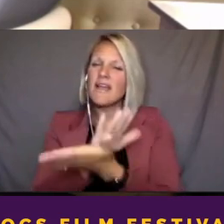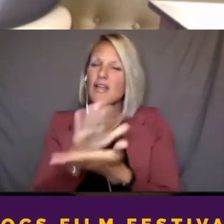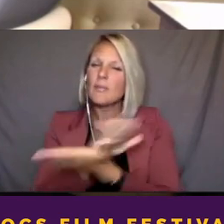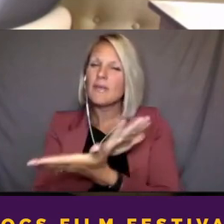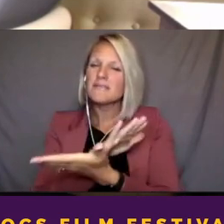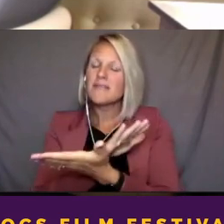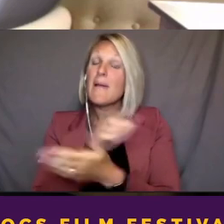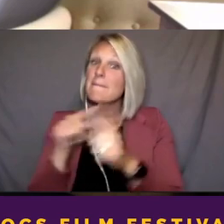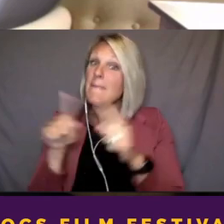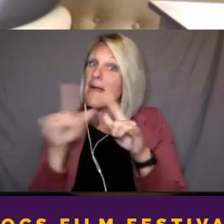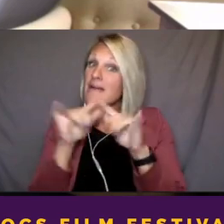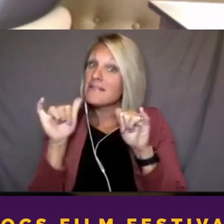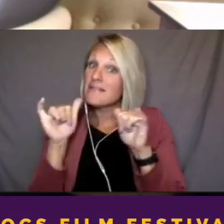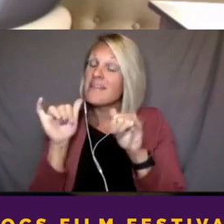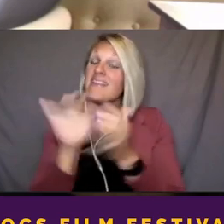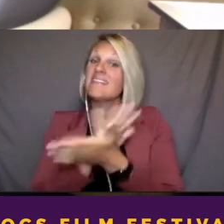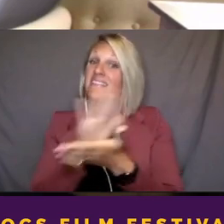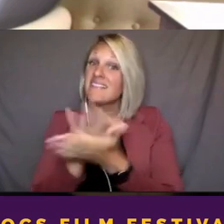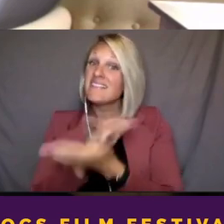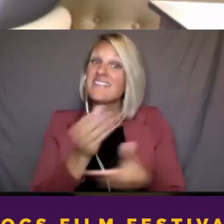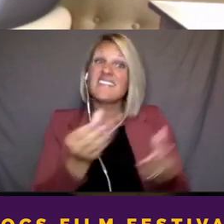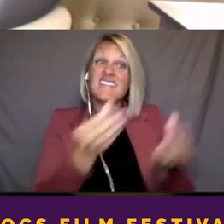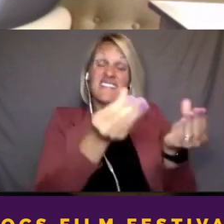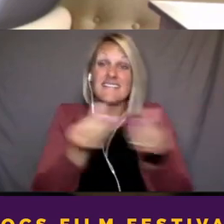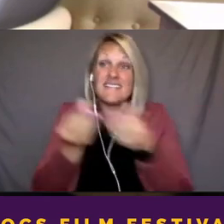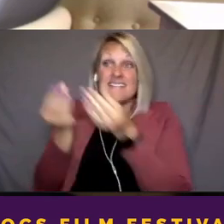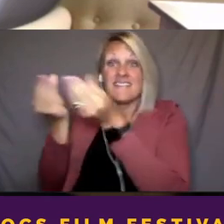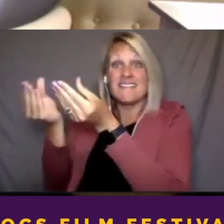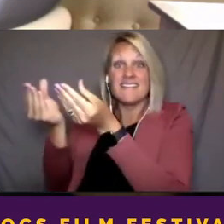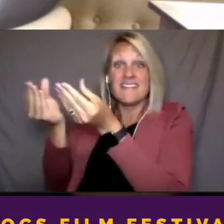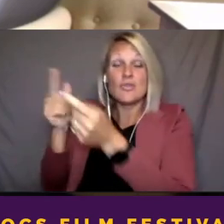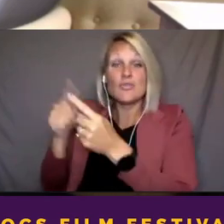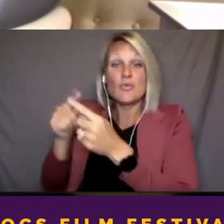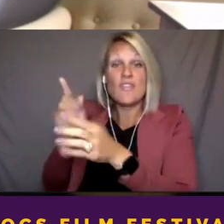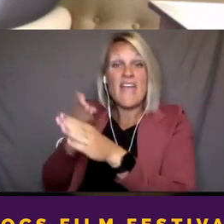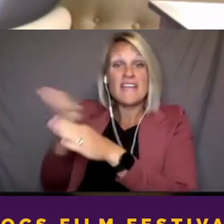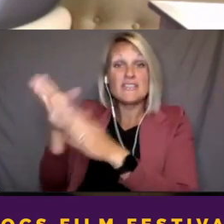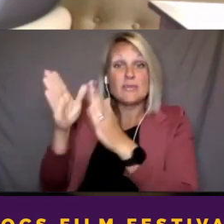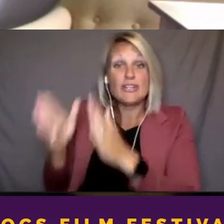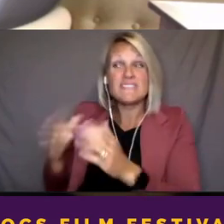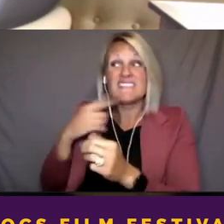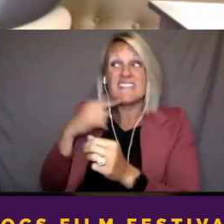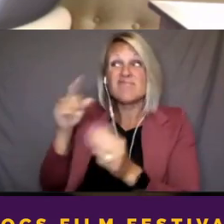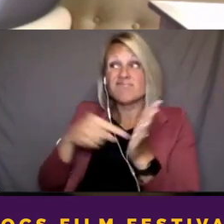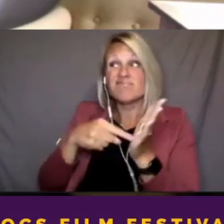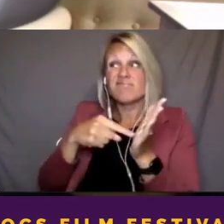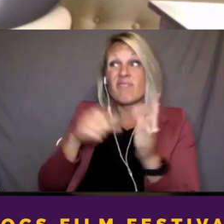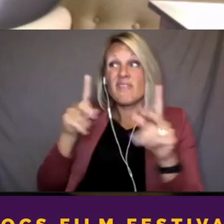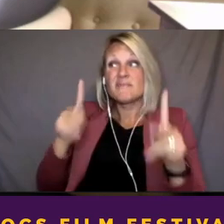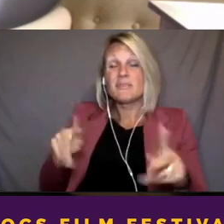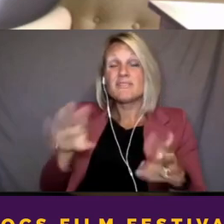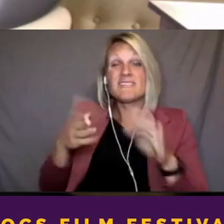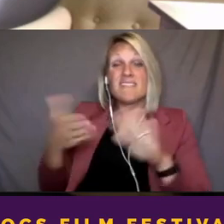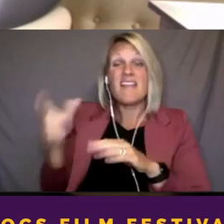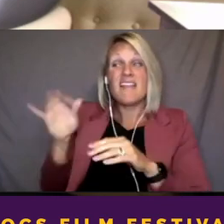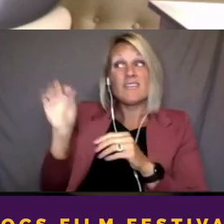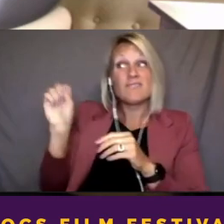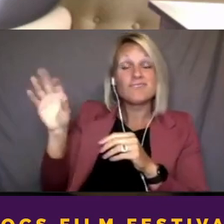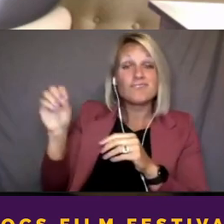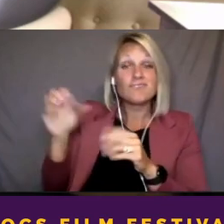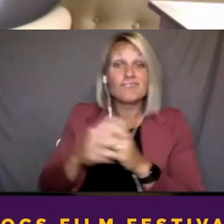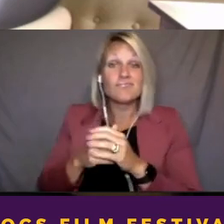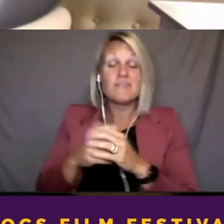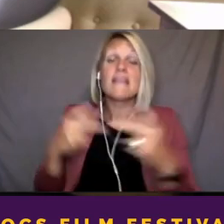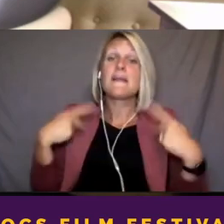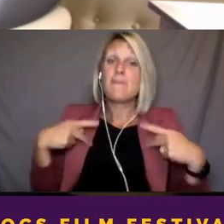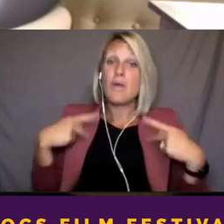stuff like that to the experts so that they can verify, yeah, this person died of, you know, we found all these people who died of pneumonia. And we wanted